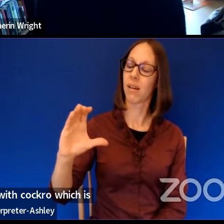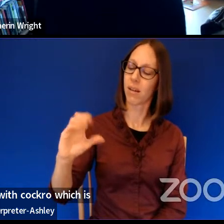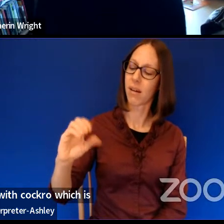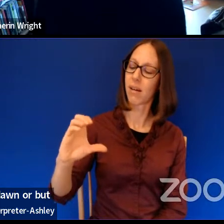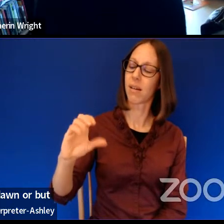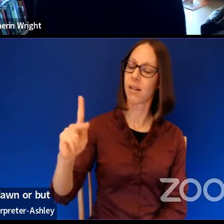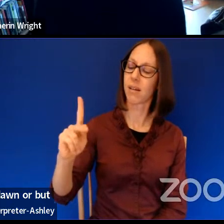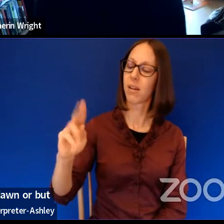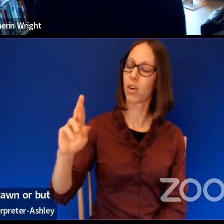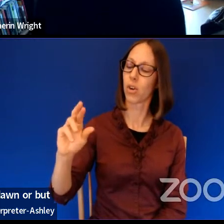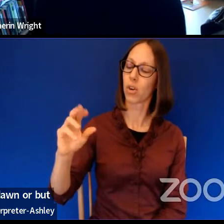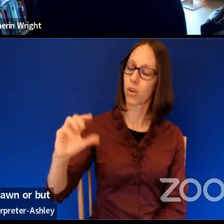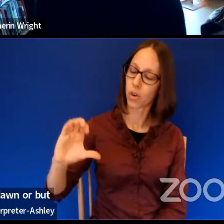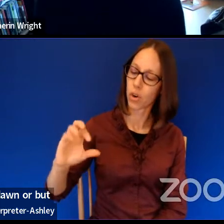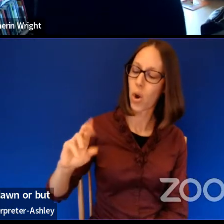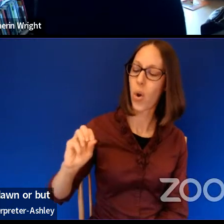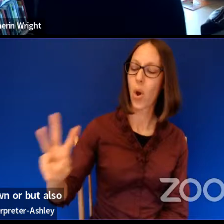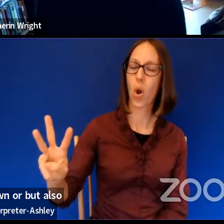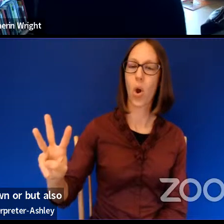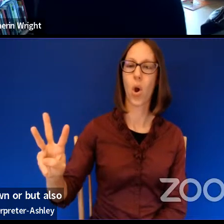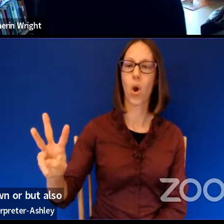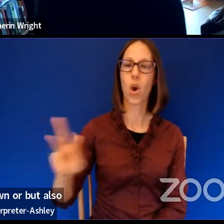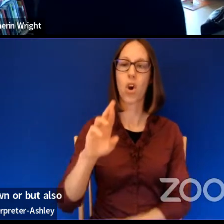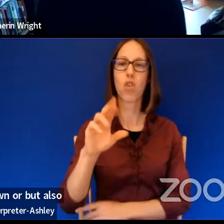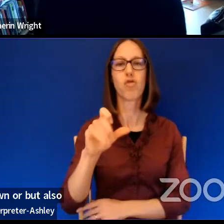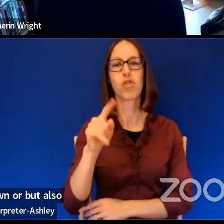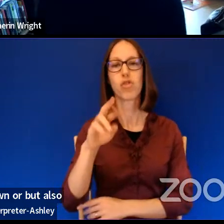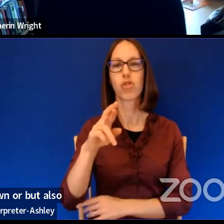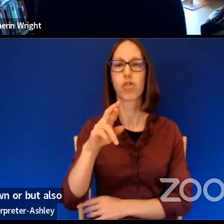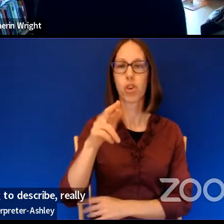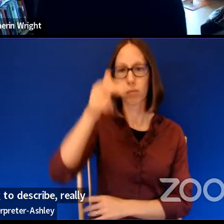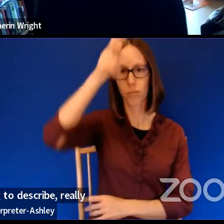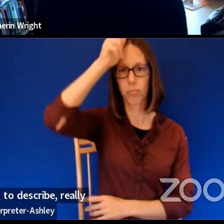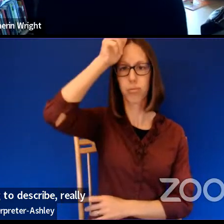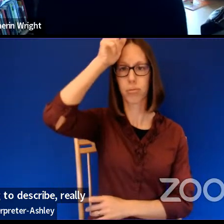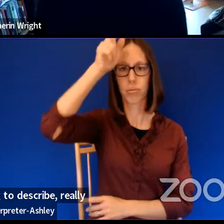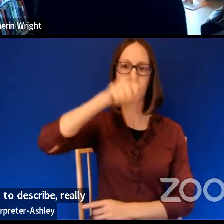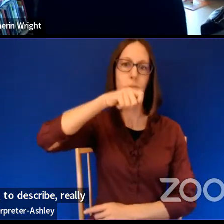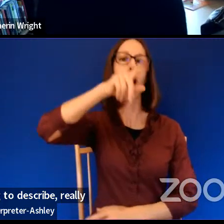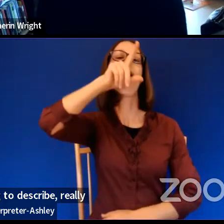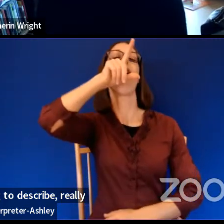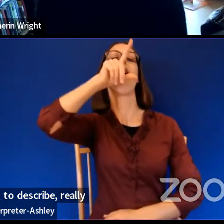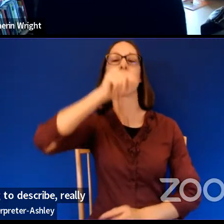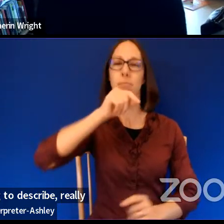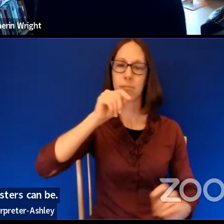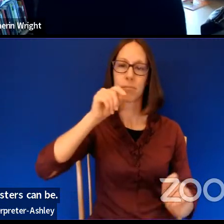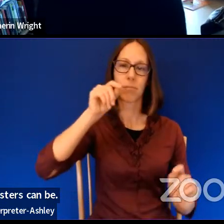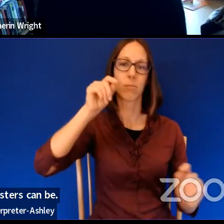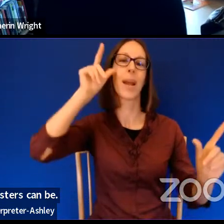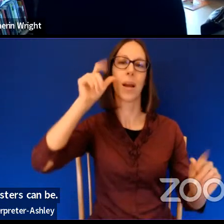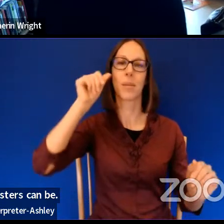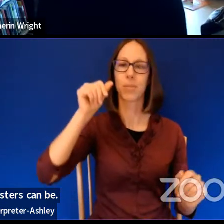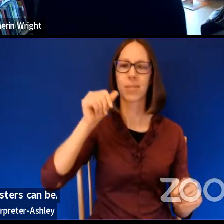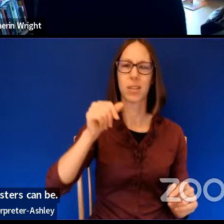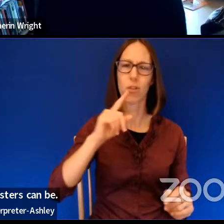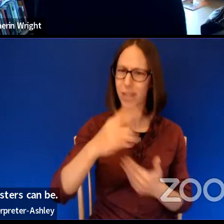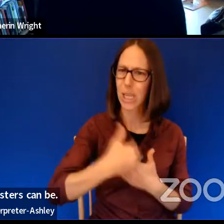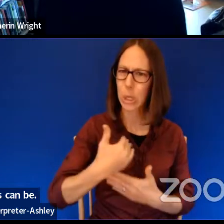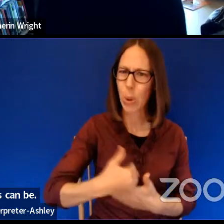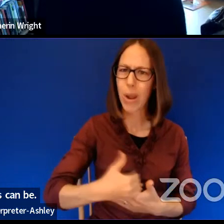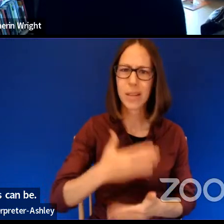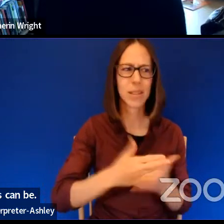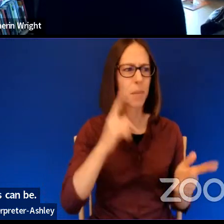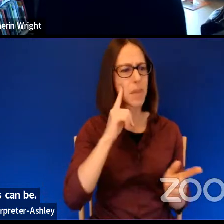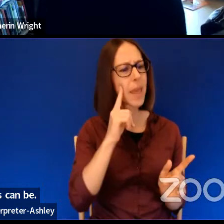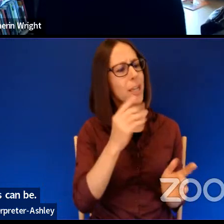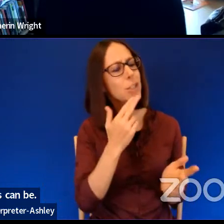but also that rooster call. And I was trying to describe, really describe how annoying roosters can be. Um, think of them as charming and that they, um, crow at